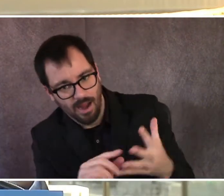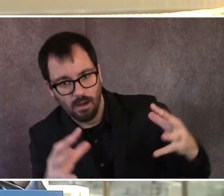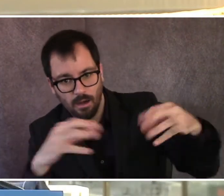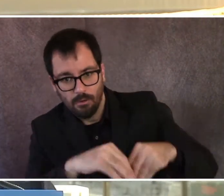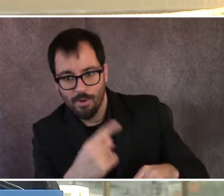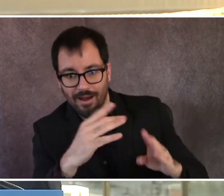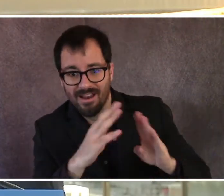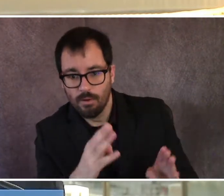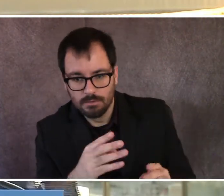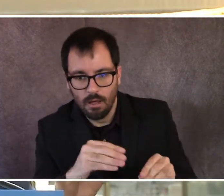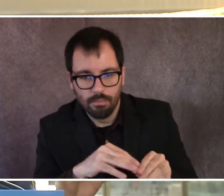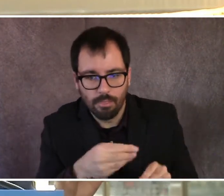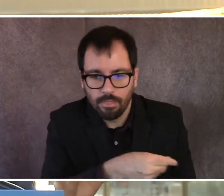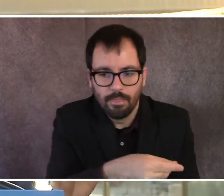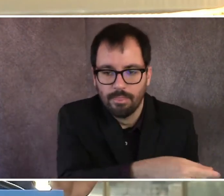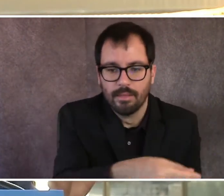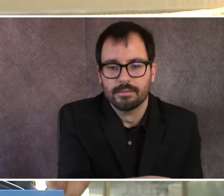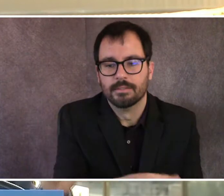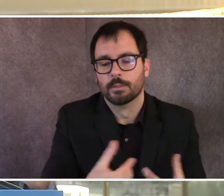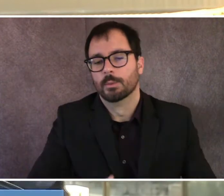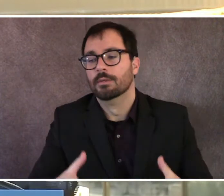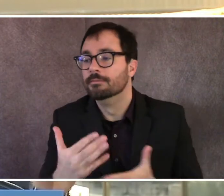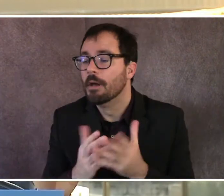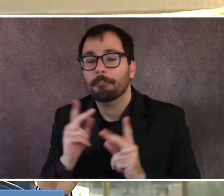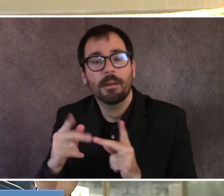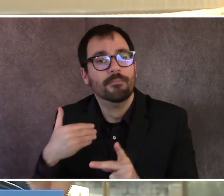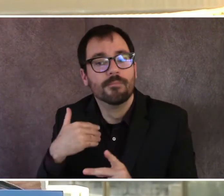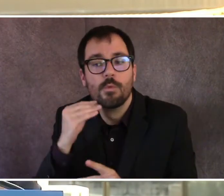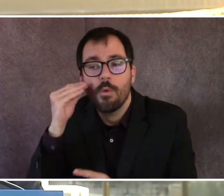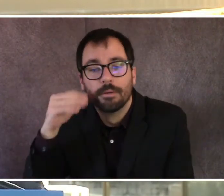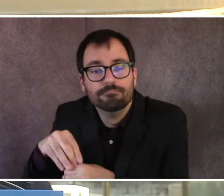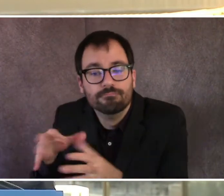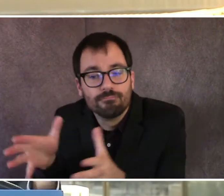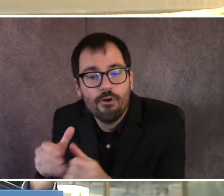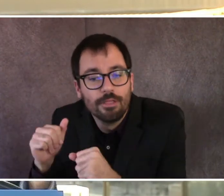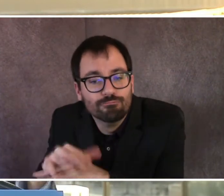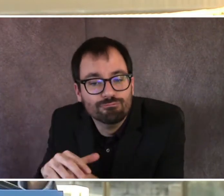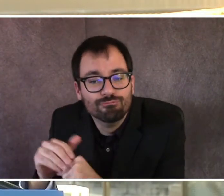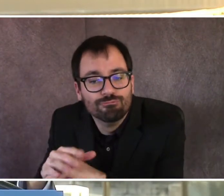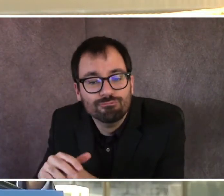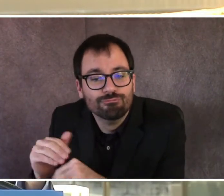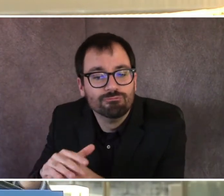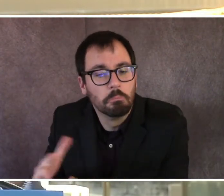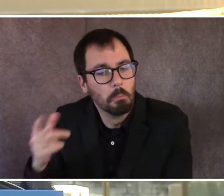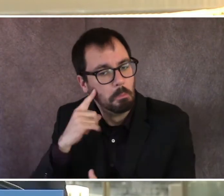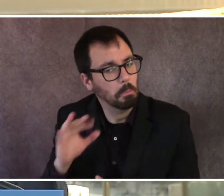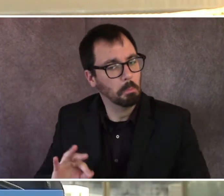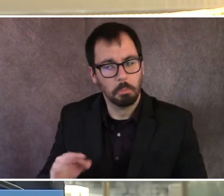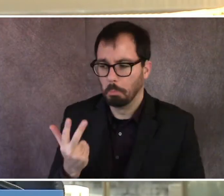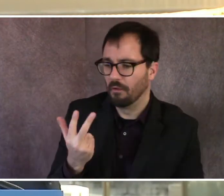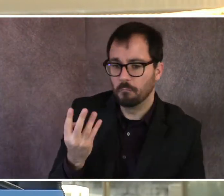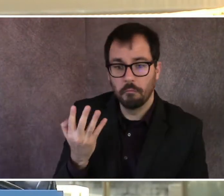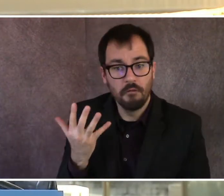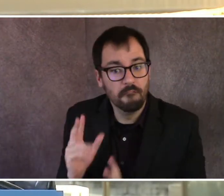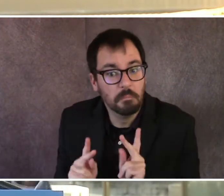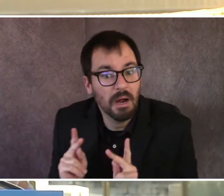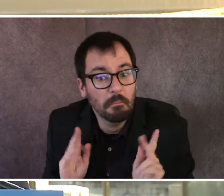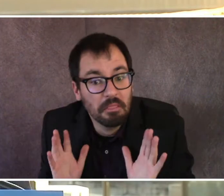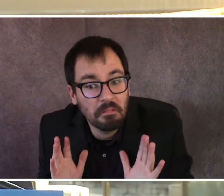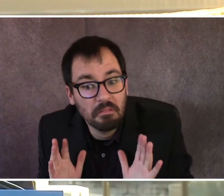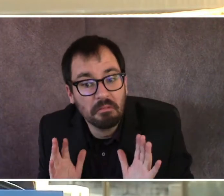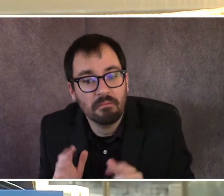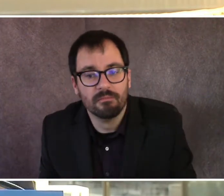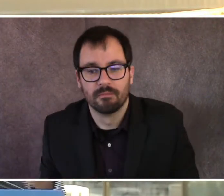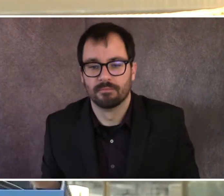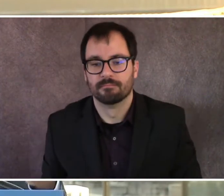houses. We see folks having small gatherings, uh, in their home, which they might seem as gatherings, but three, four or five people.